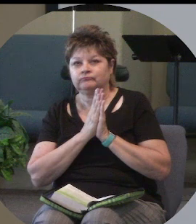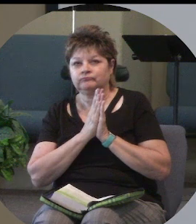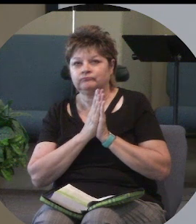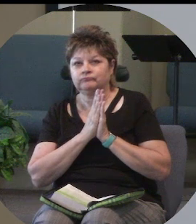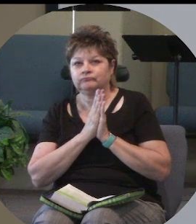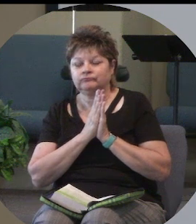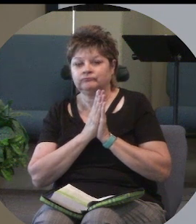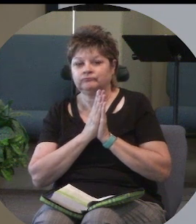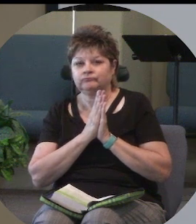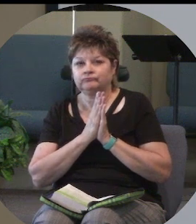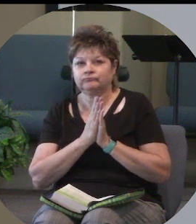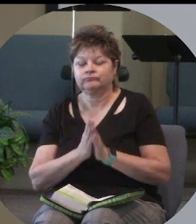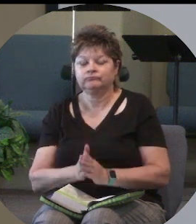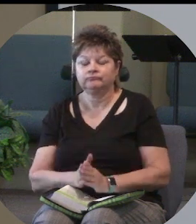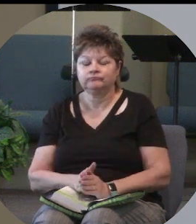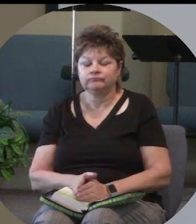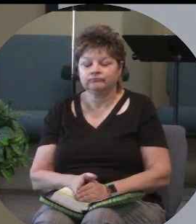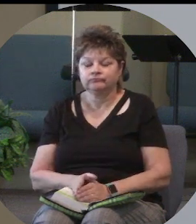when